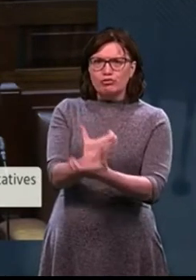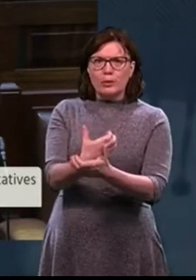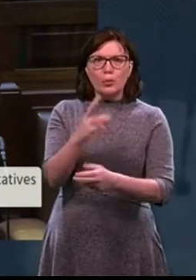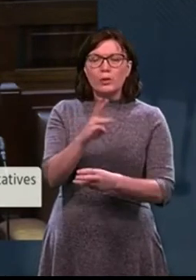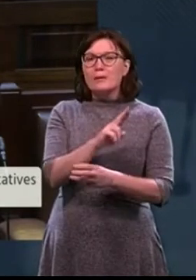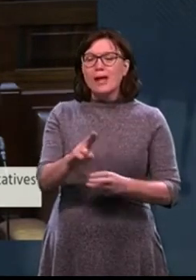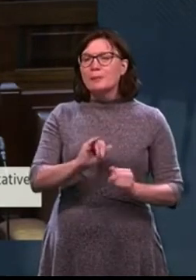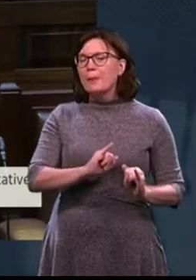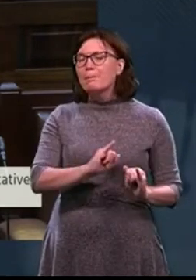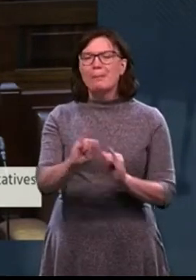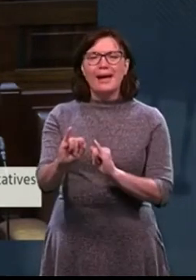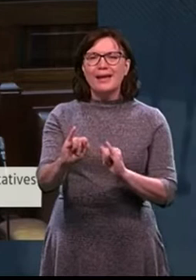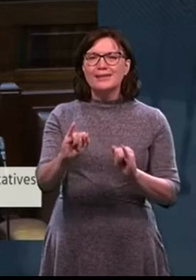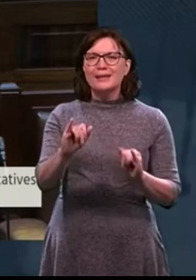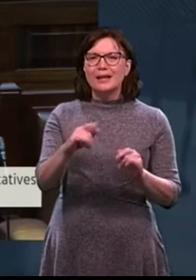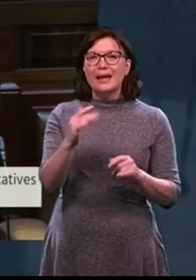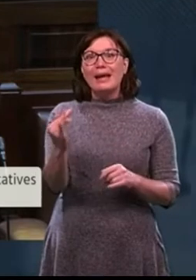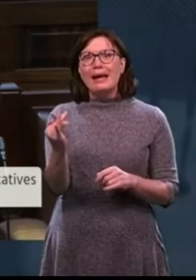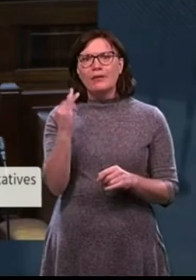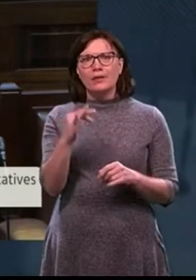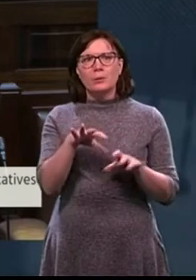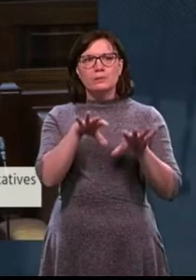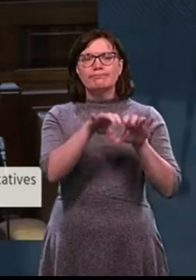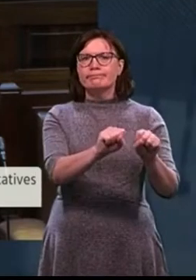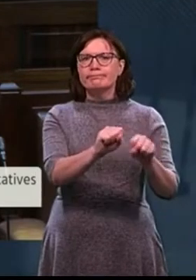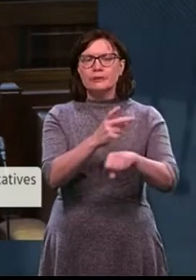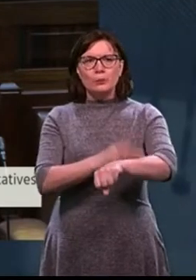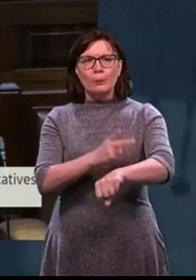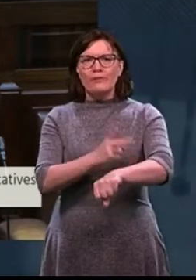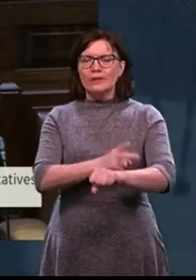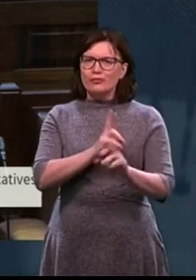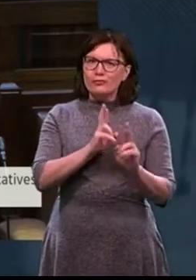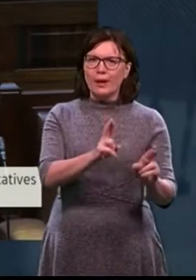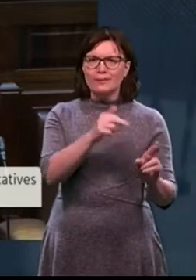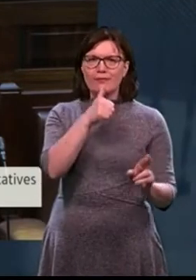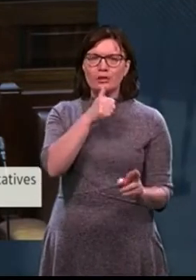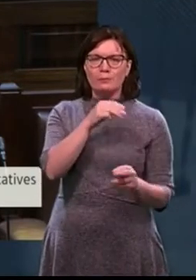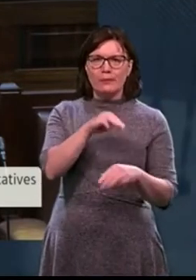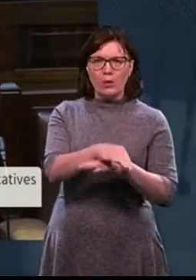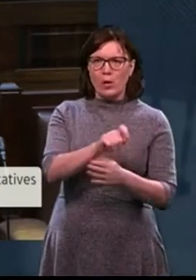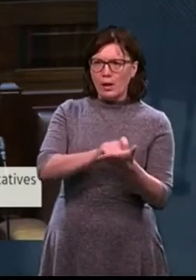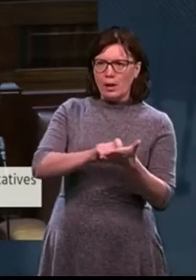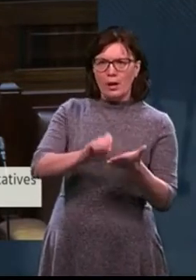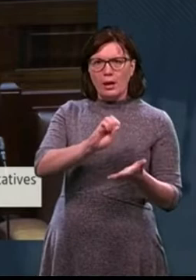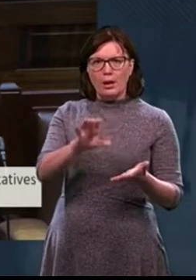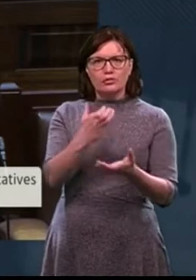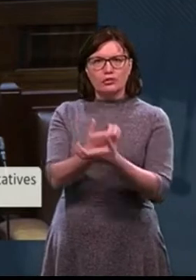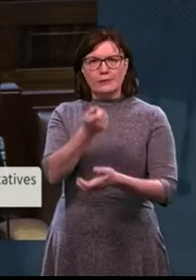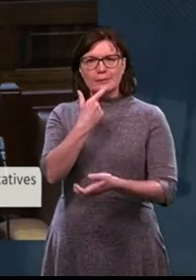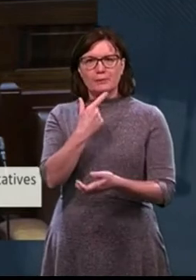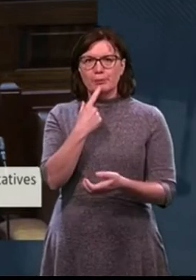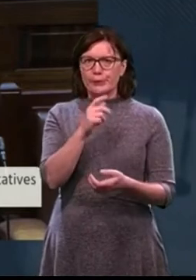or as extensive if he had been properly supervised. But he wasn't, of course. The report